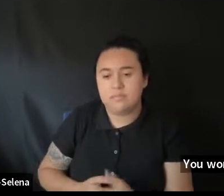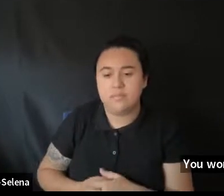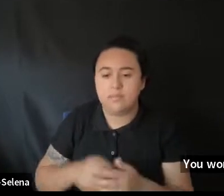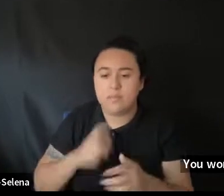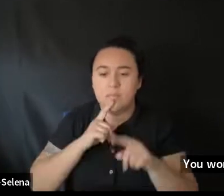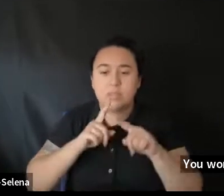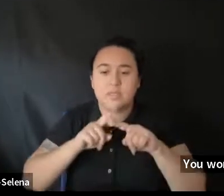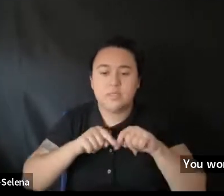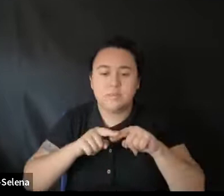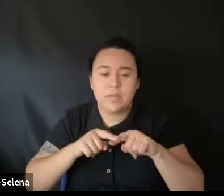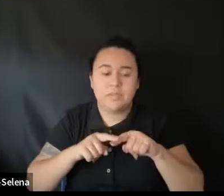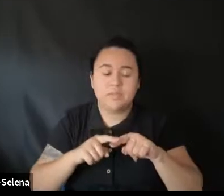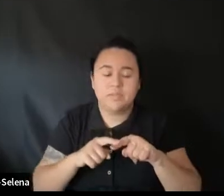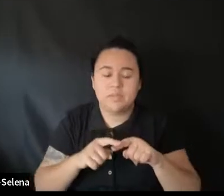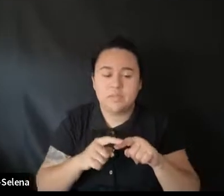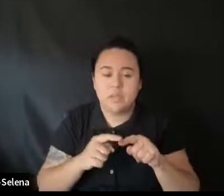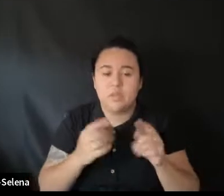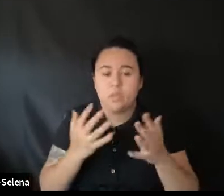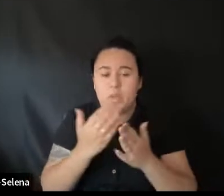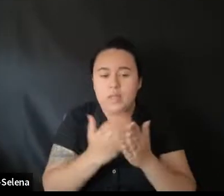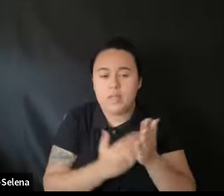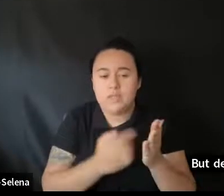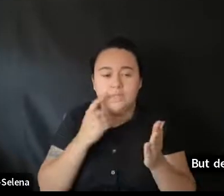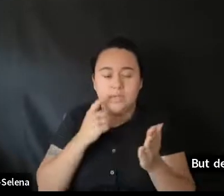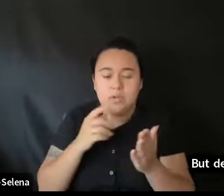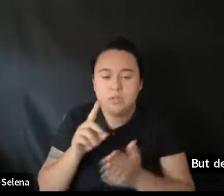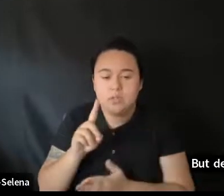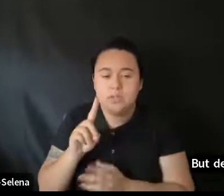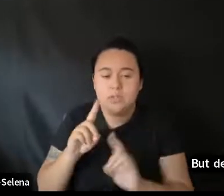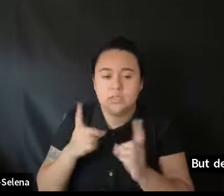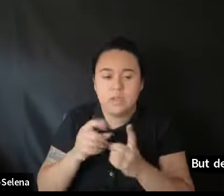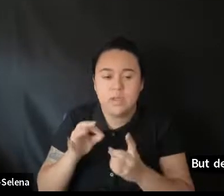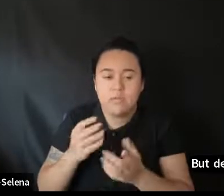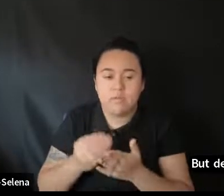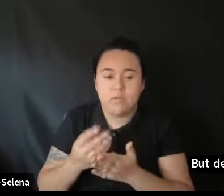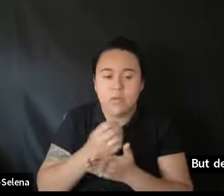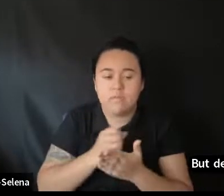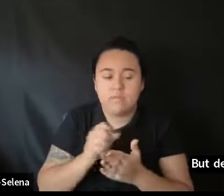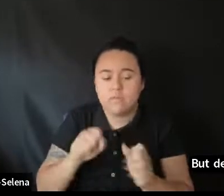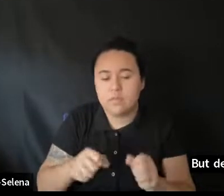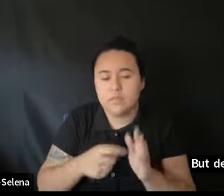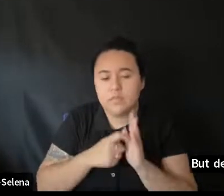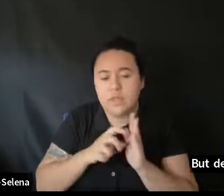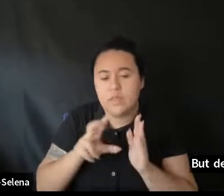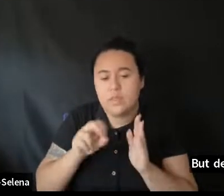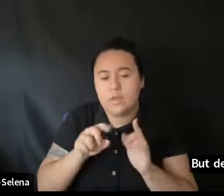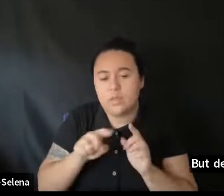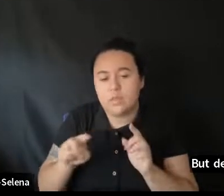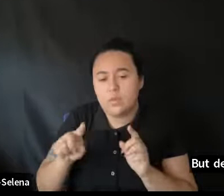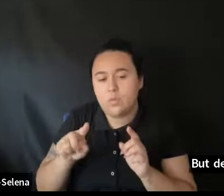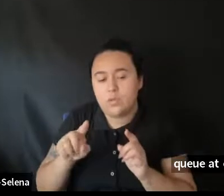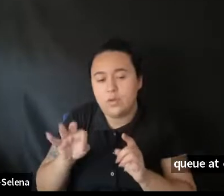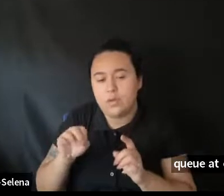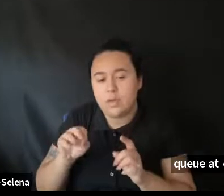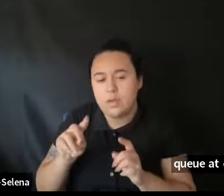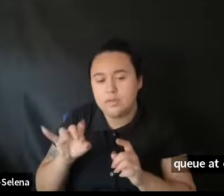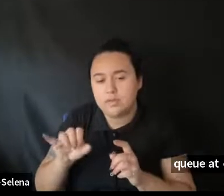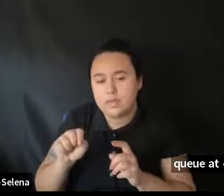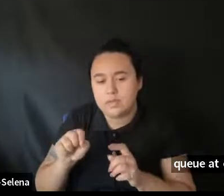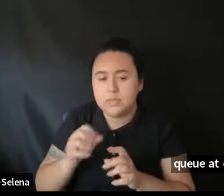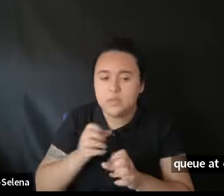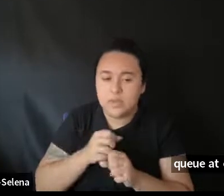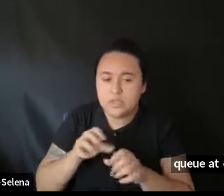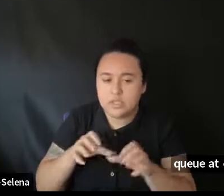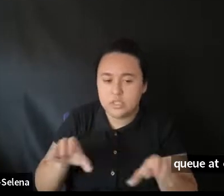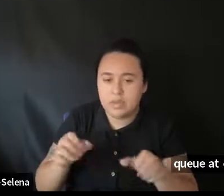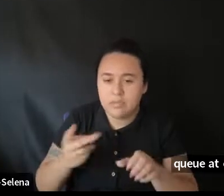in the queue at our Department of Revenue, it can take anywhere from 30 to 90 days to get the check back from the state. So a